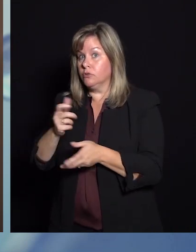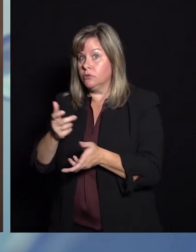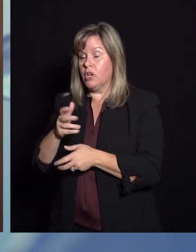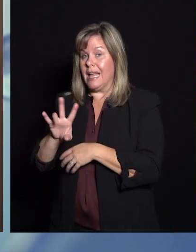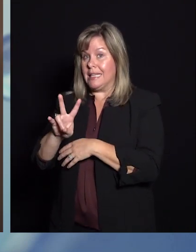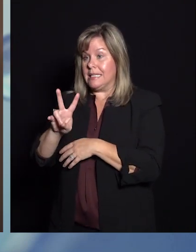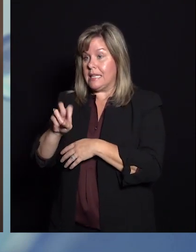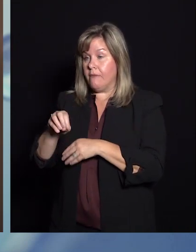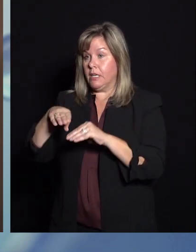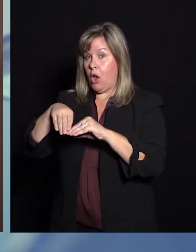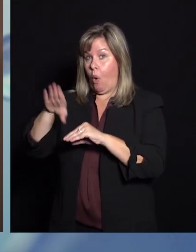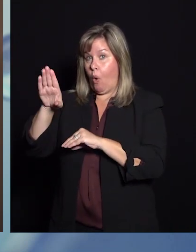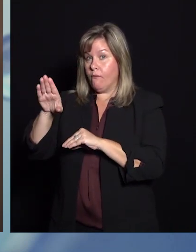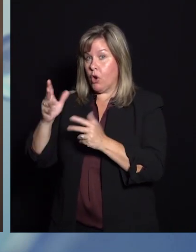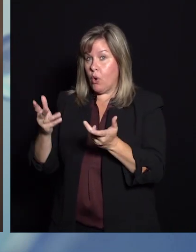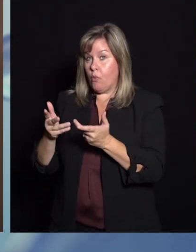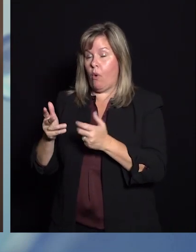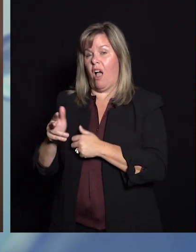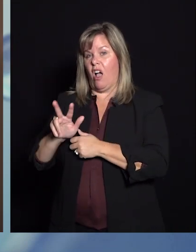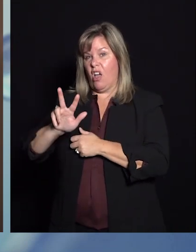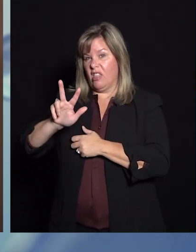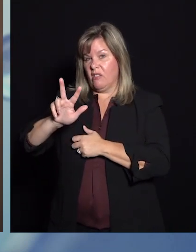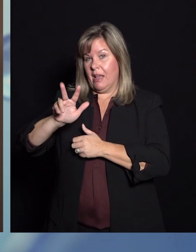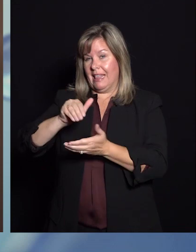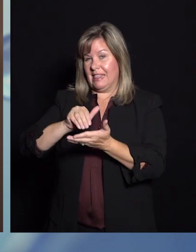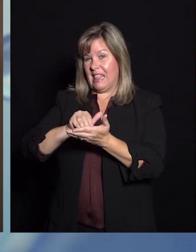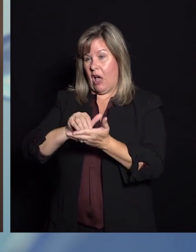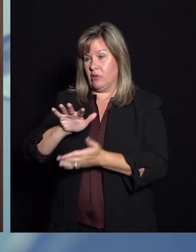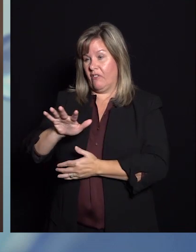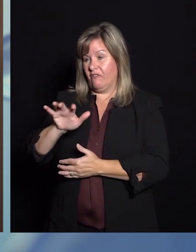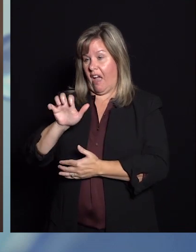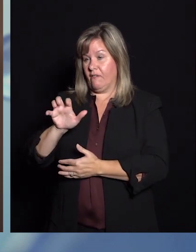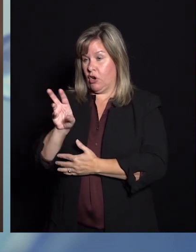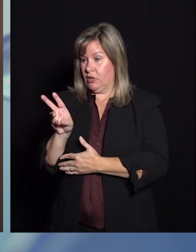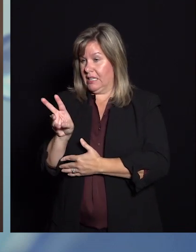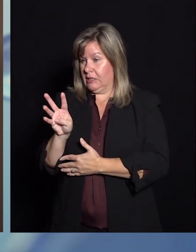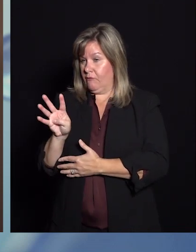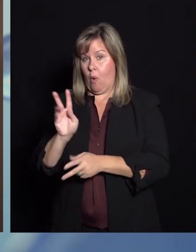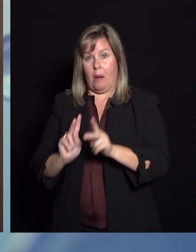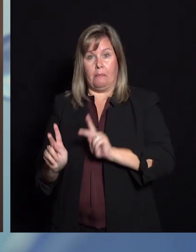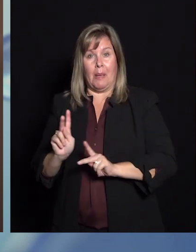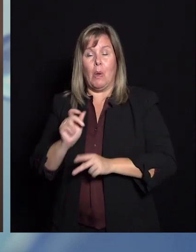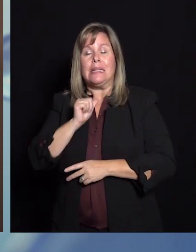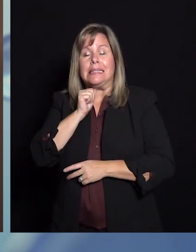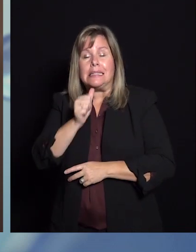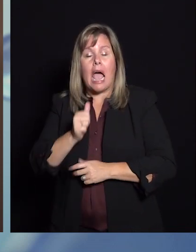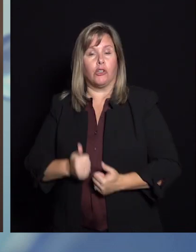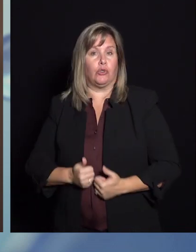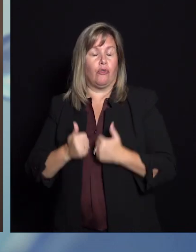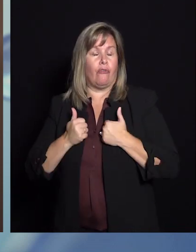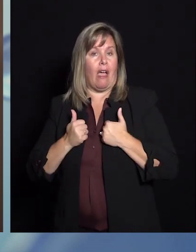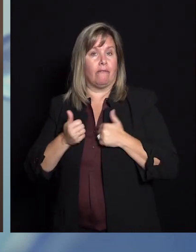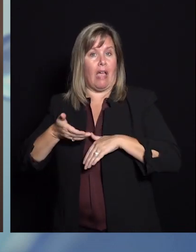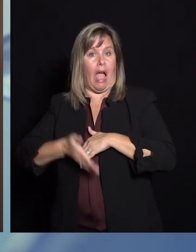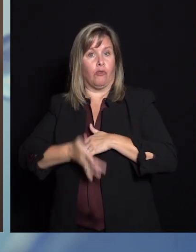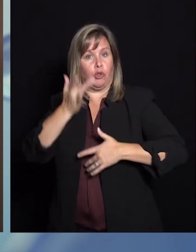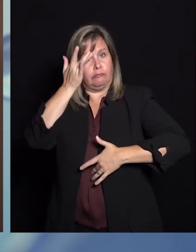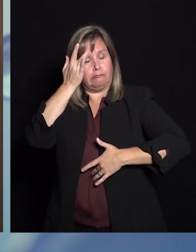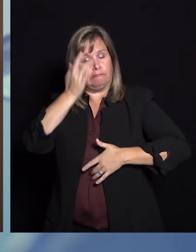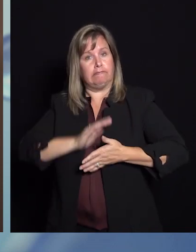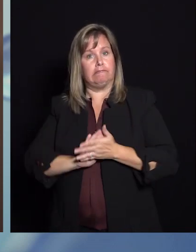of 70 or older, we'd be seeing about 3,564 people not surviving that infection.